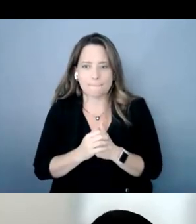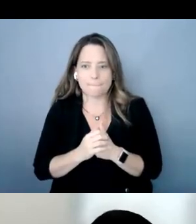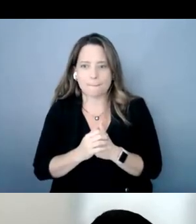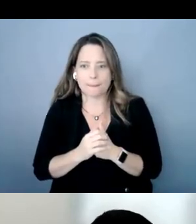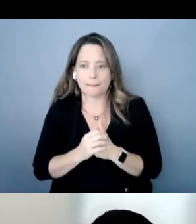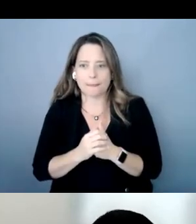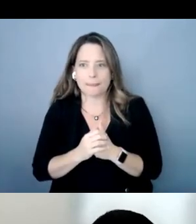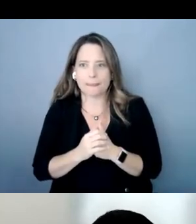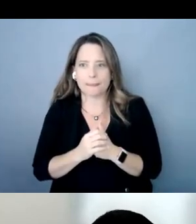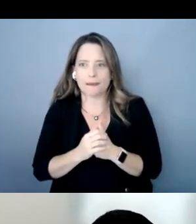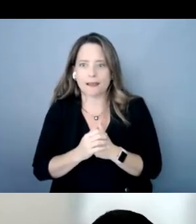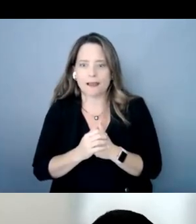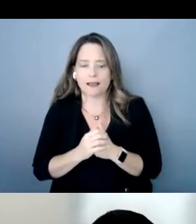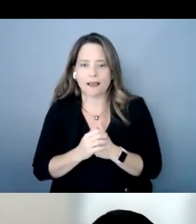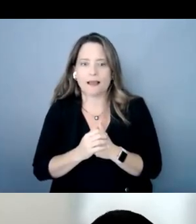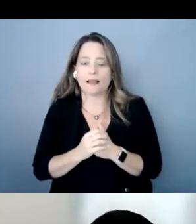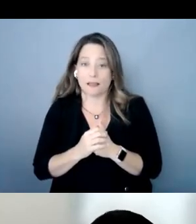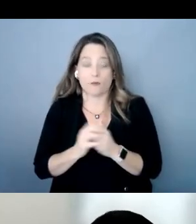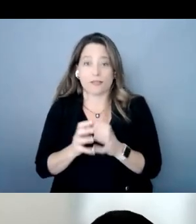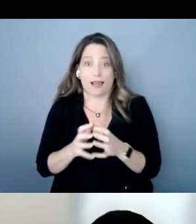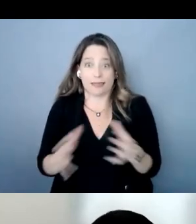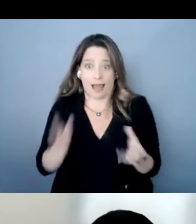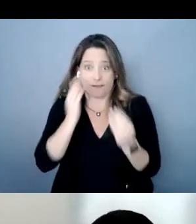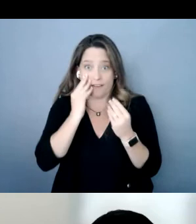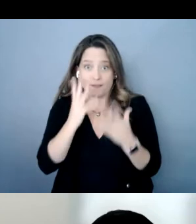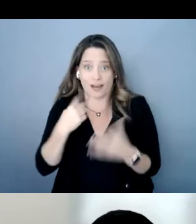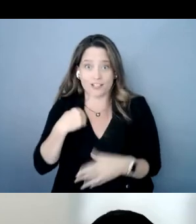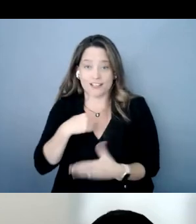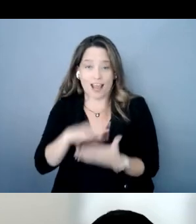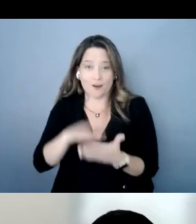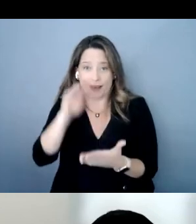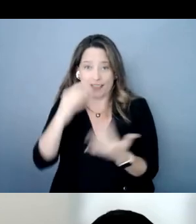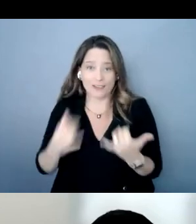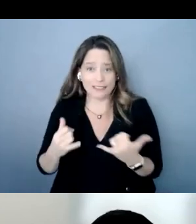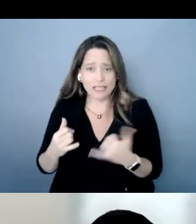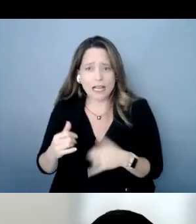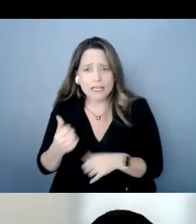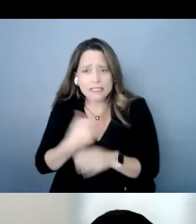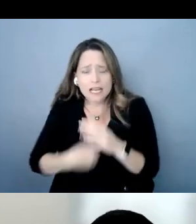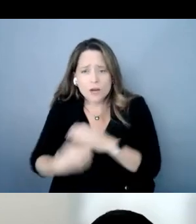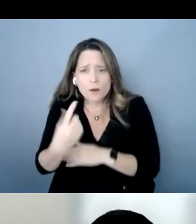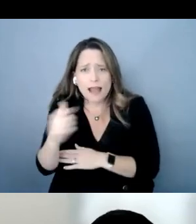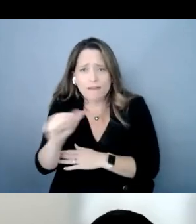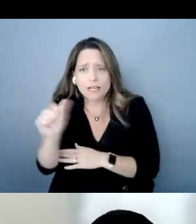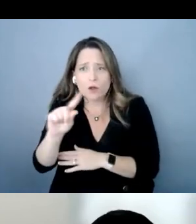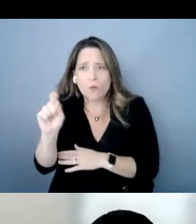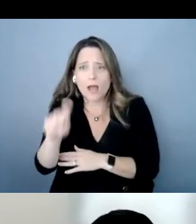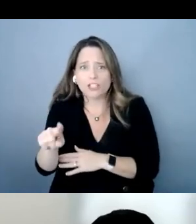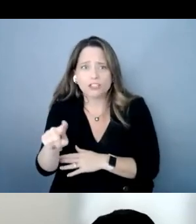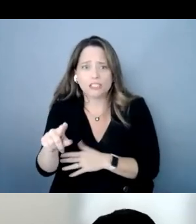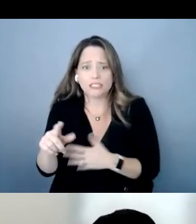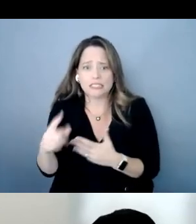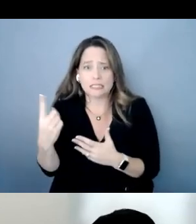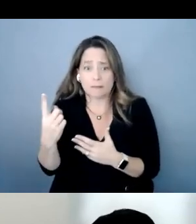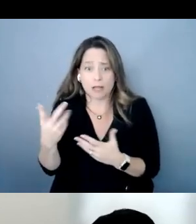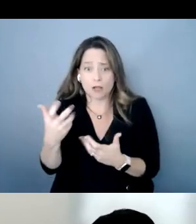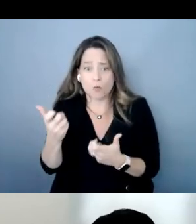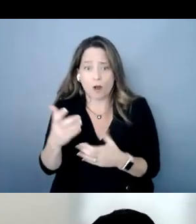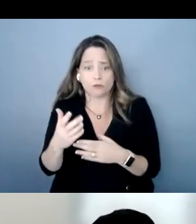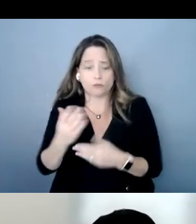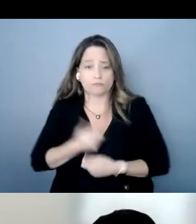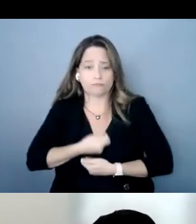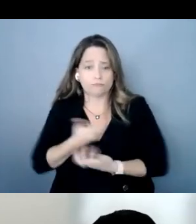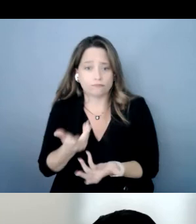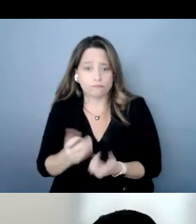there was a lot of information that we all learned today does anybody have any questions or anything they would like to share